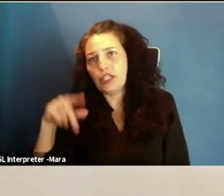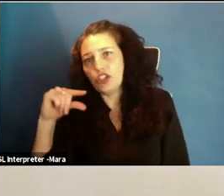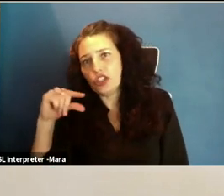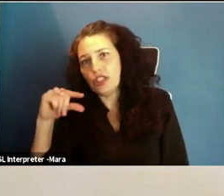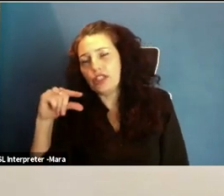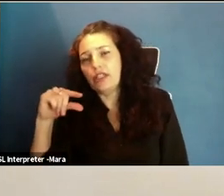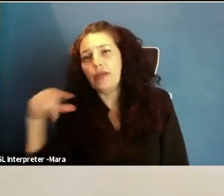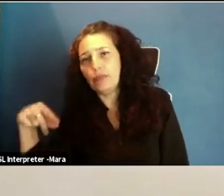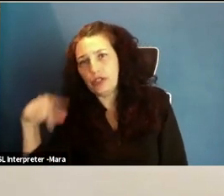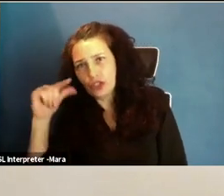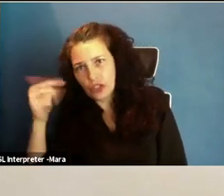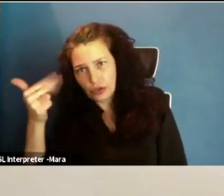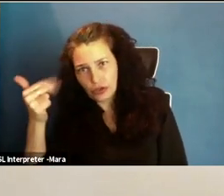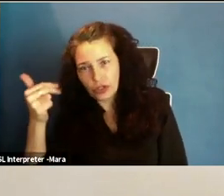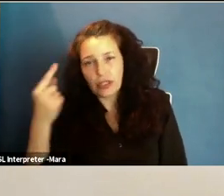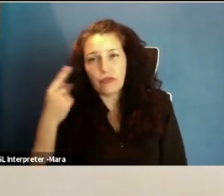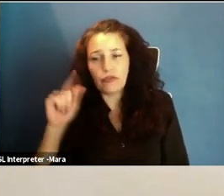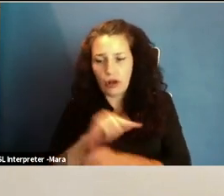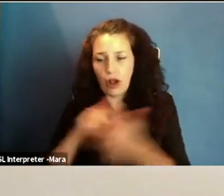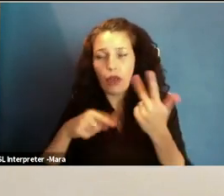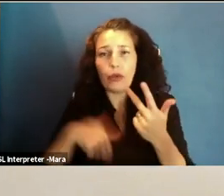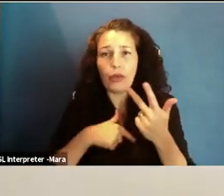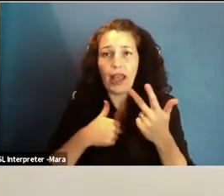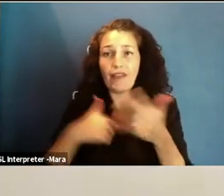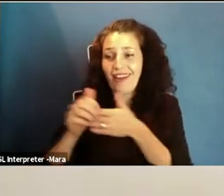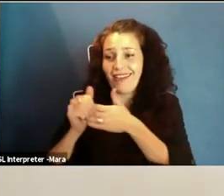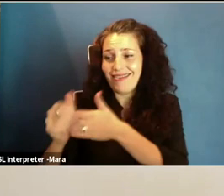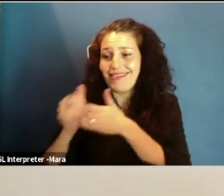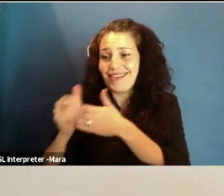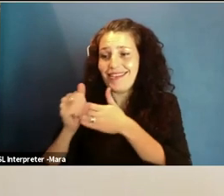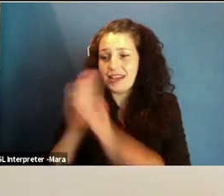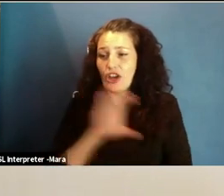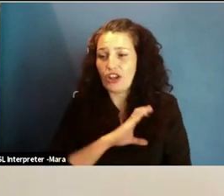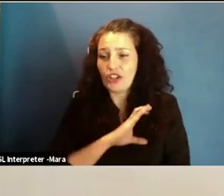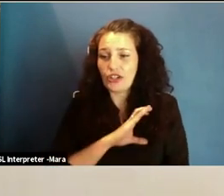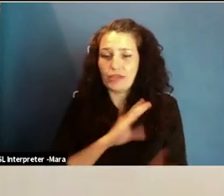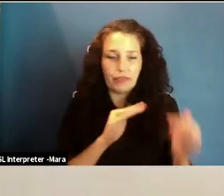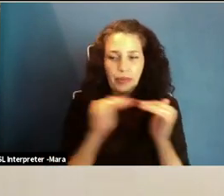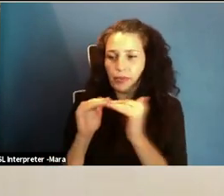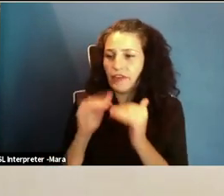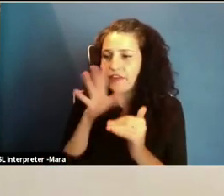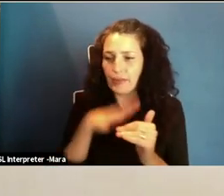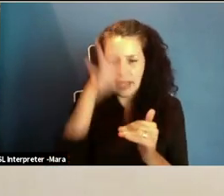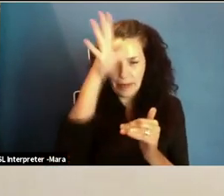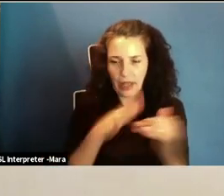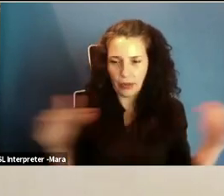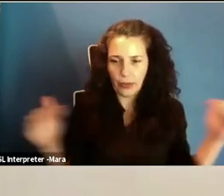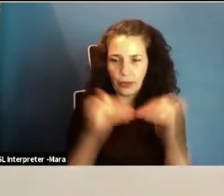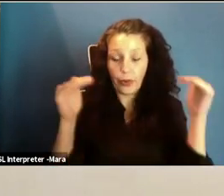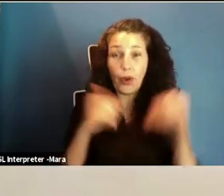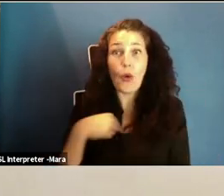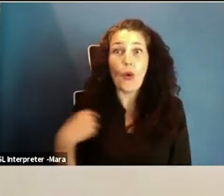lead characters, we have reached parity between male and female characters. And this is historic. This is